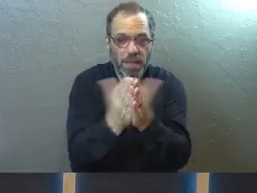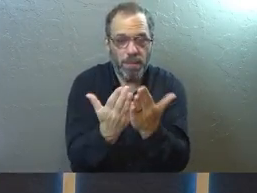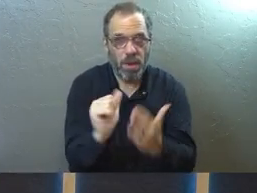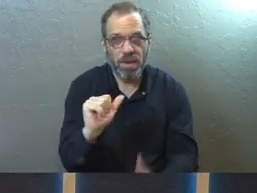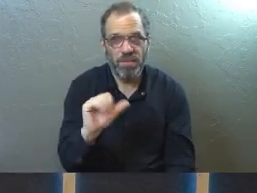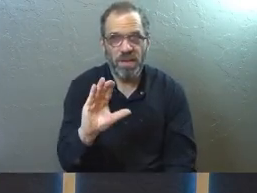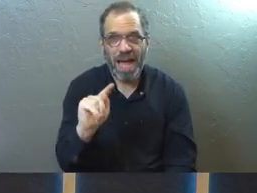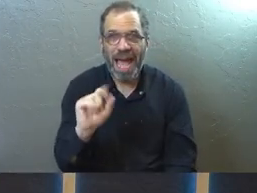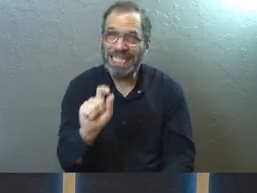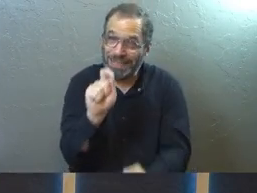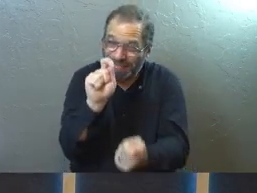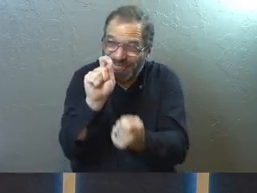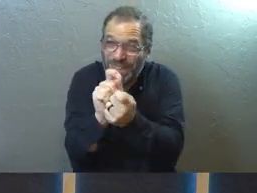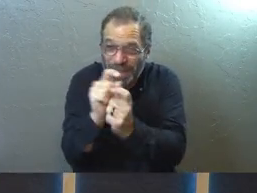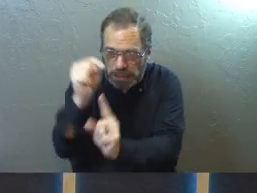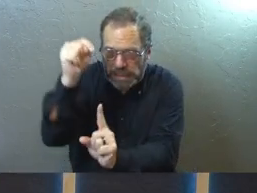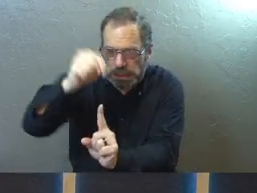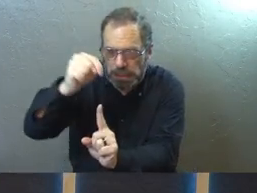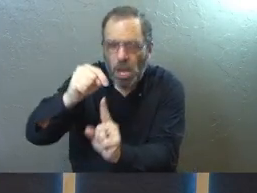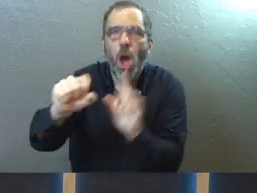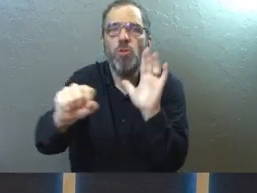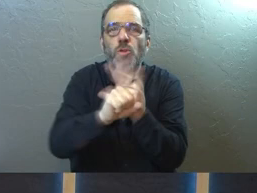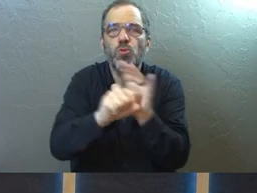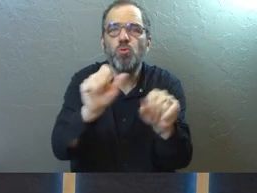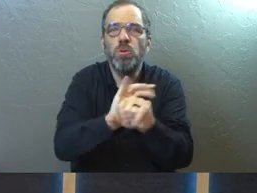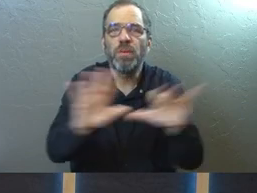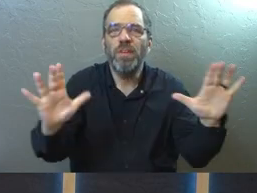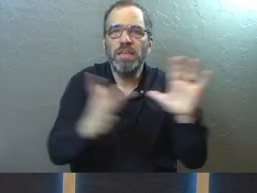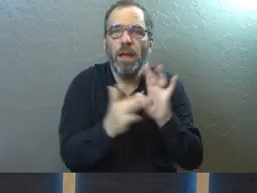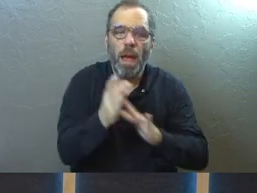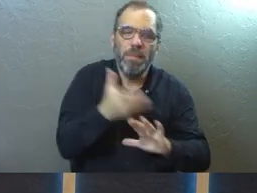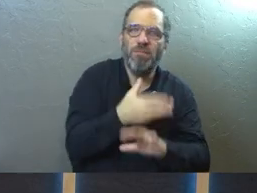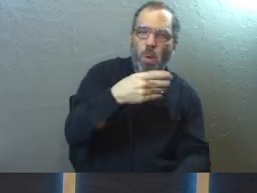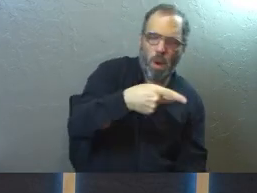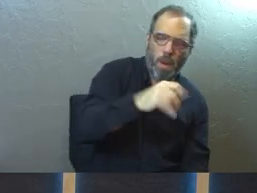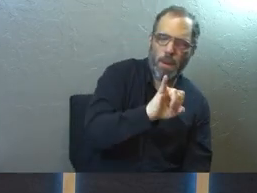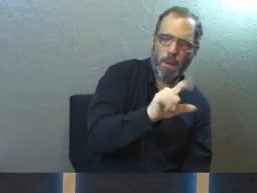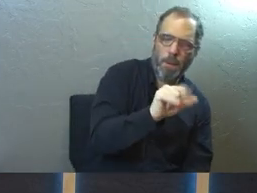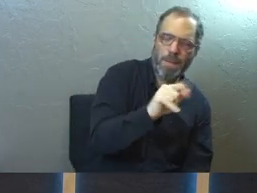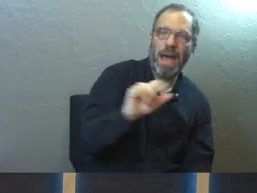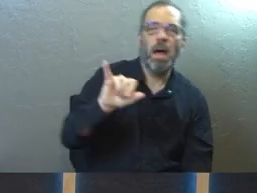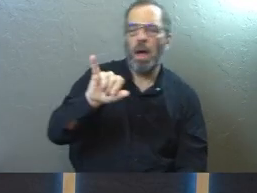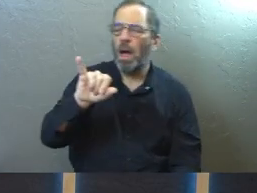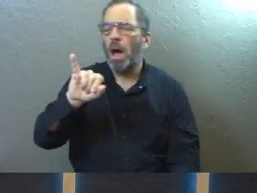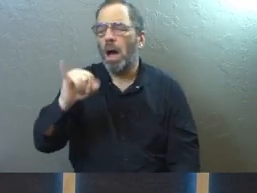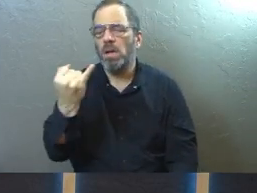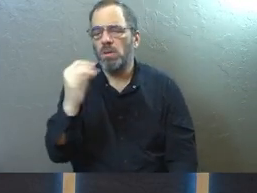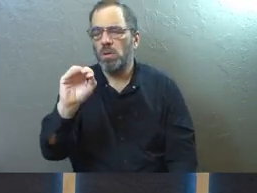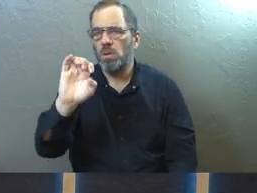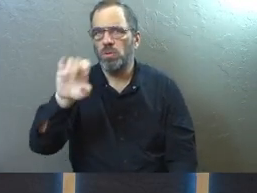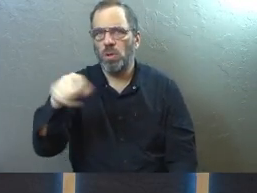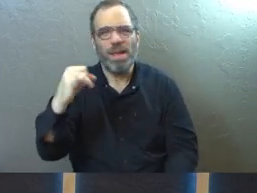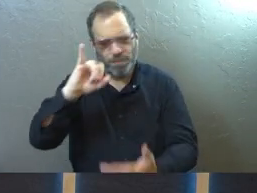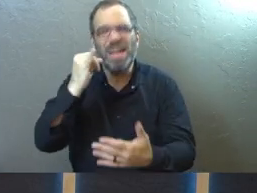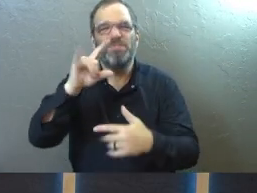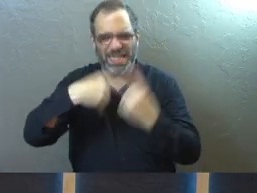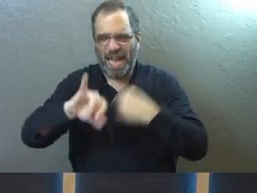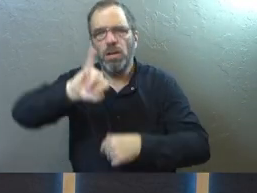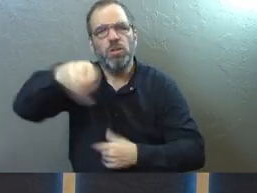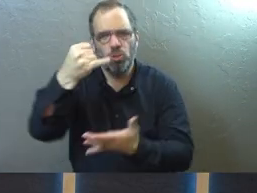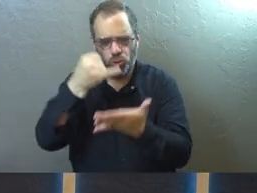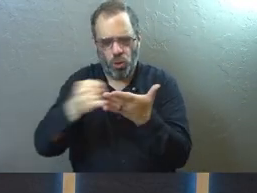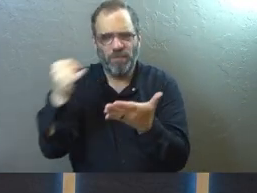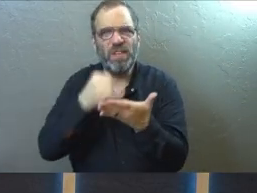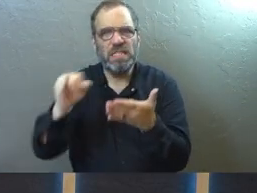of Acts. Specifically, the crucifixion of Jesus before Pilate, Josephus covers that. And this particular